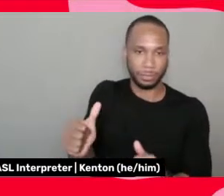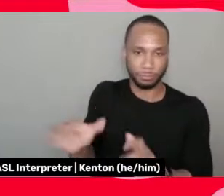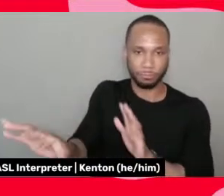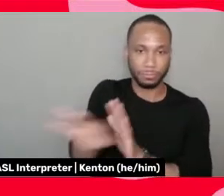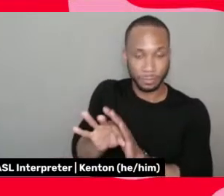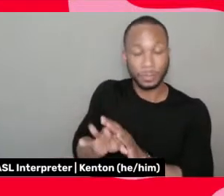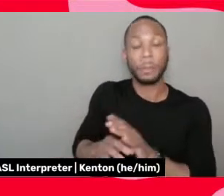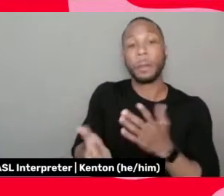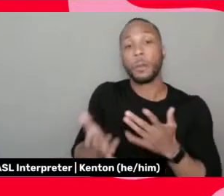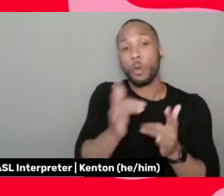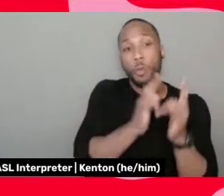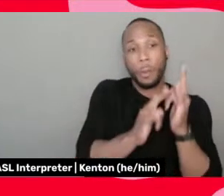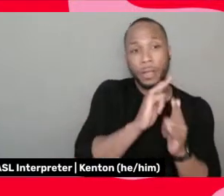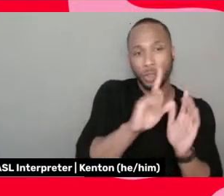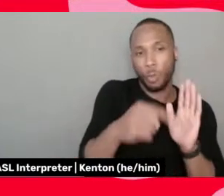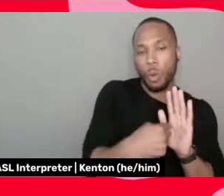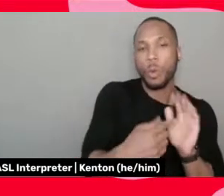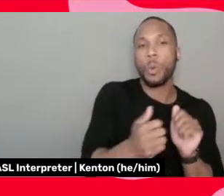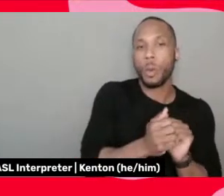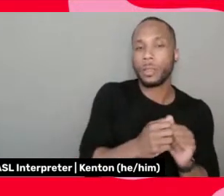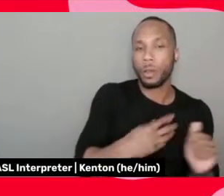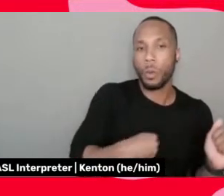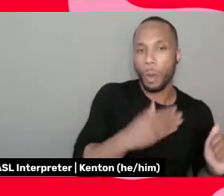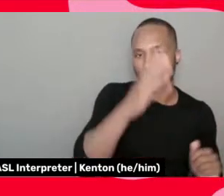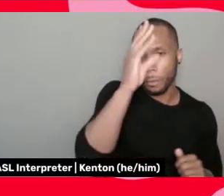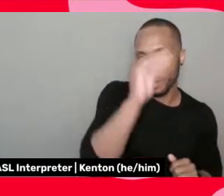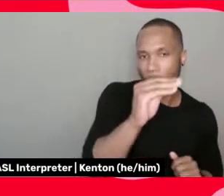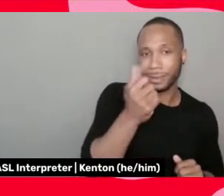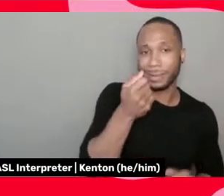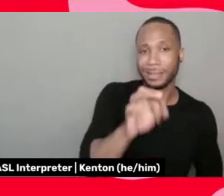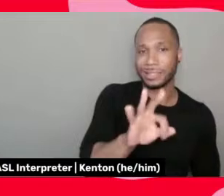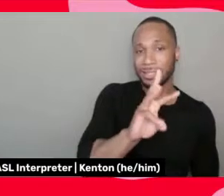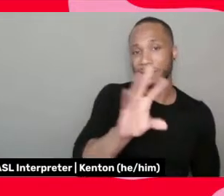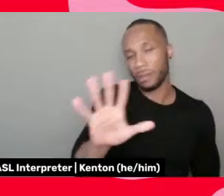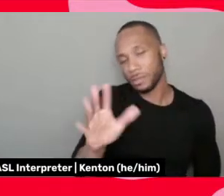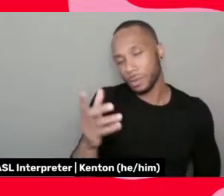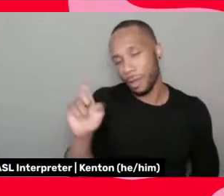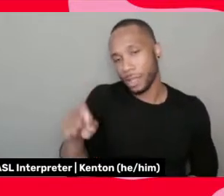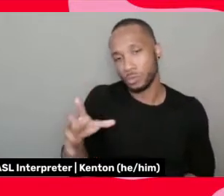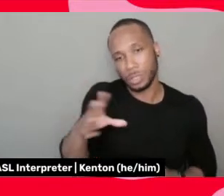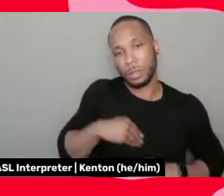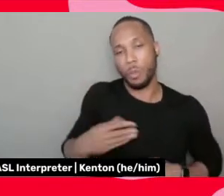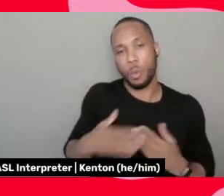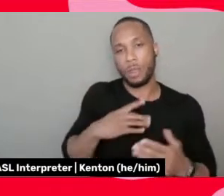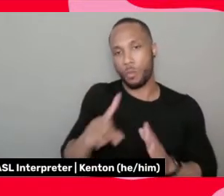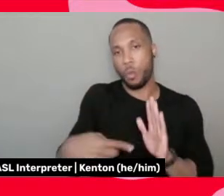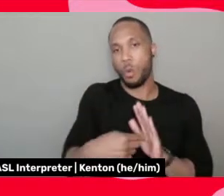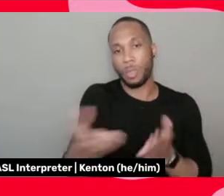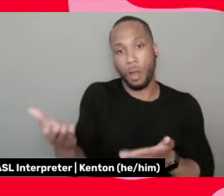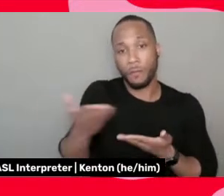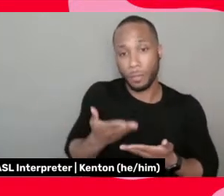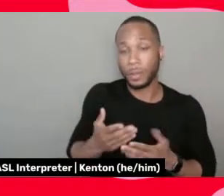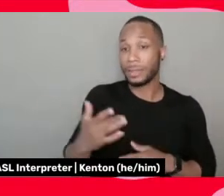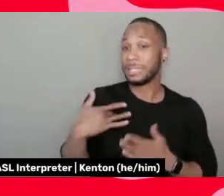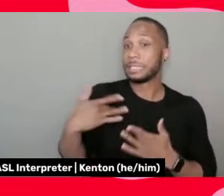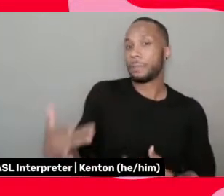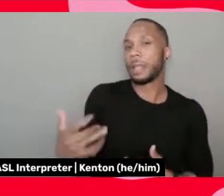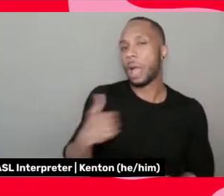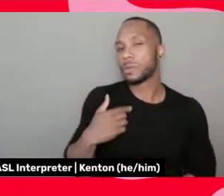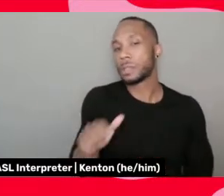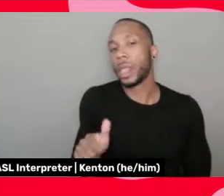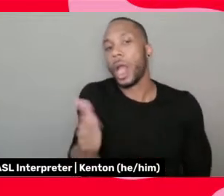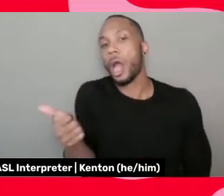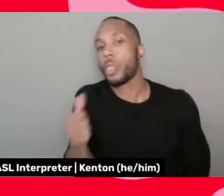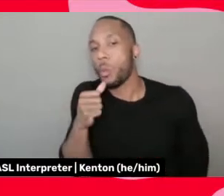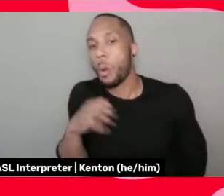role with the white boy in 1965. So, you know, I had to accept whatever role. Usually it was the other woman or